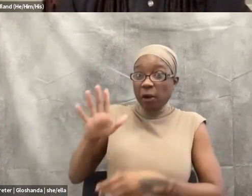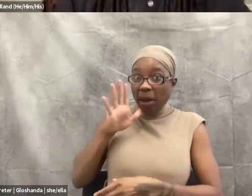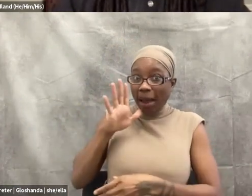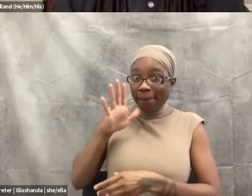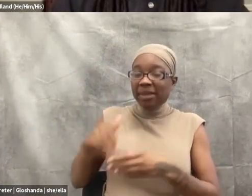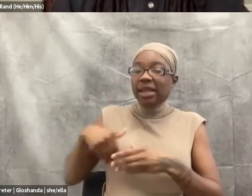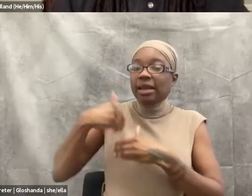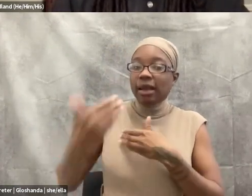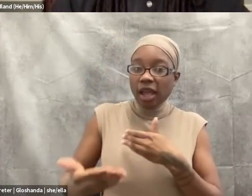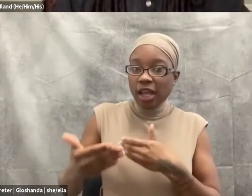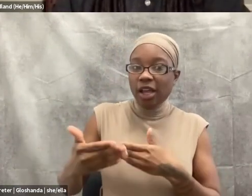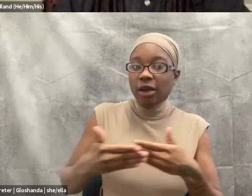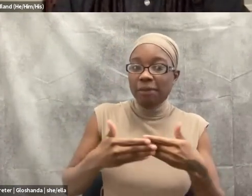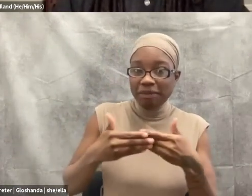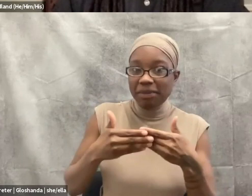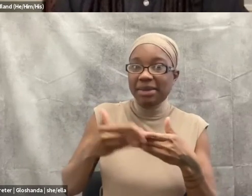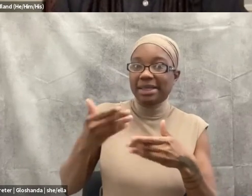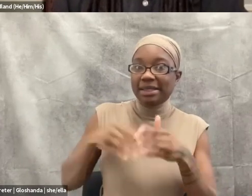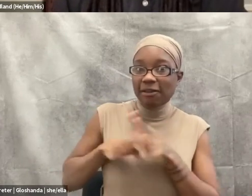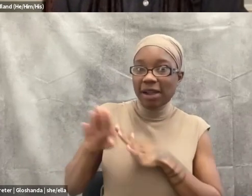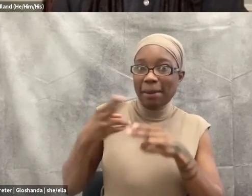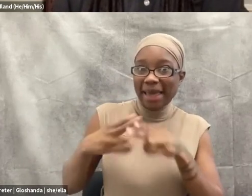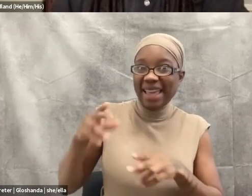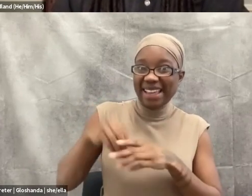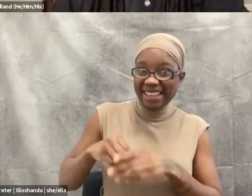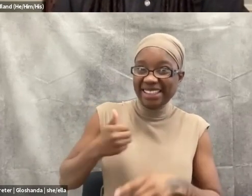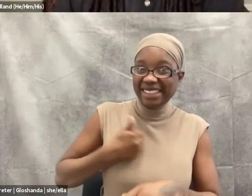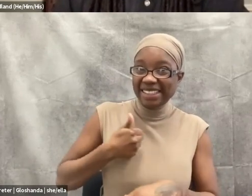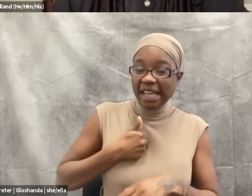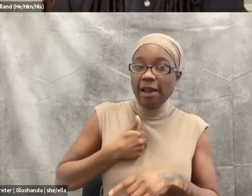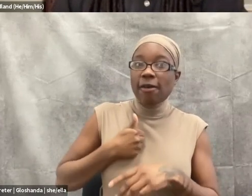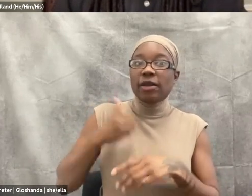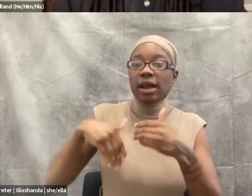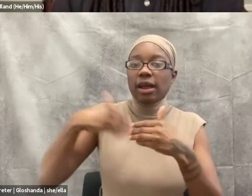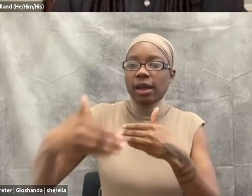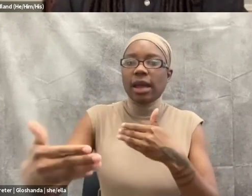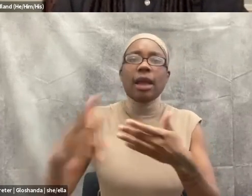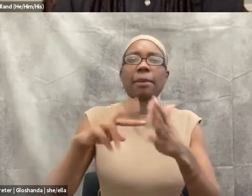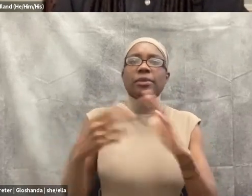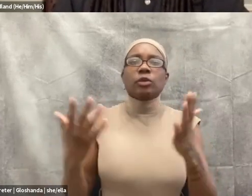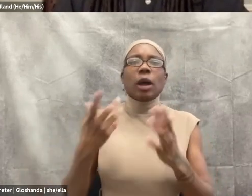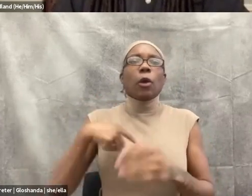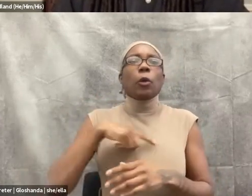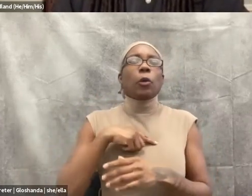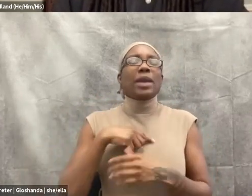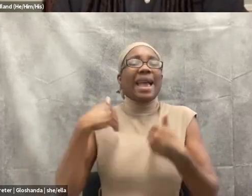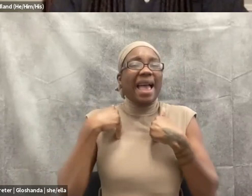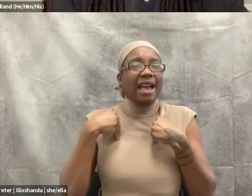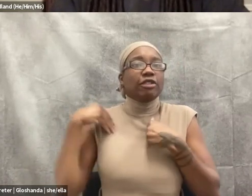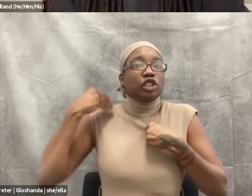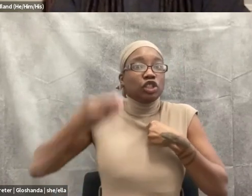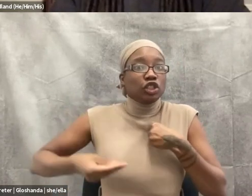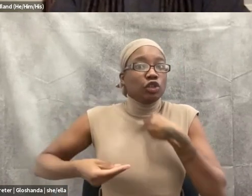means that we are holding generations of trauma in our body that we are not even aware of, right? So I think